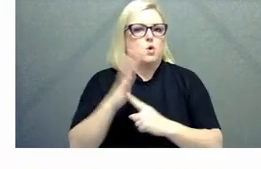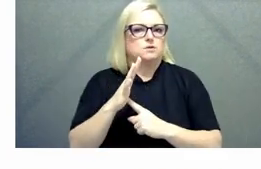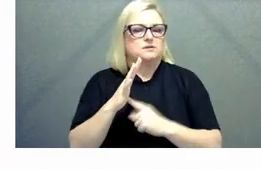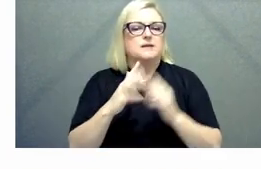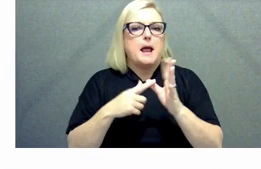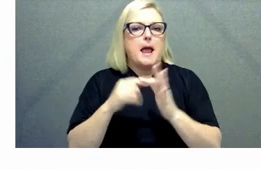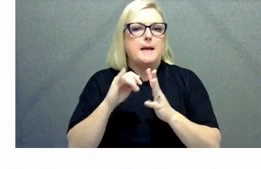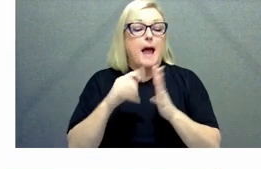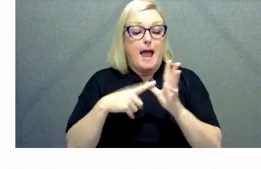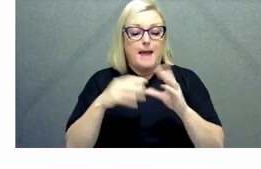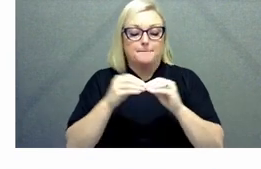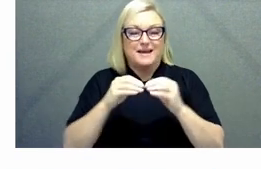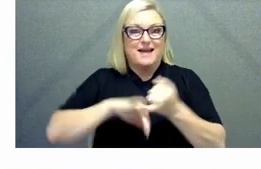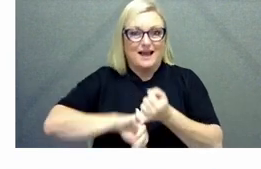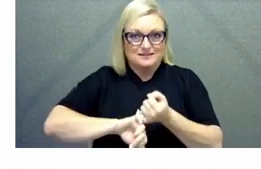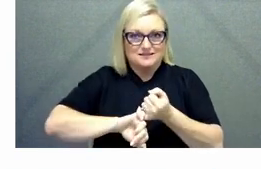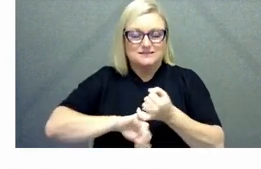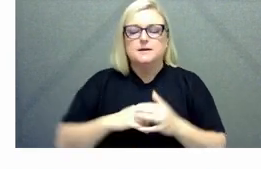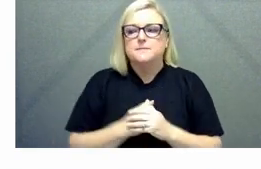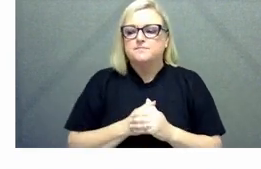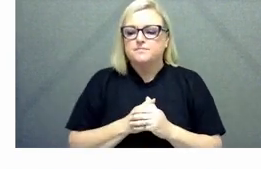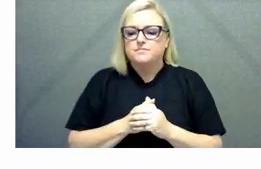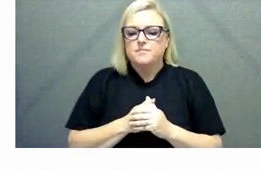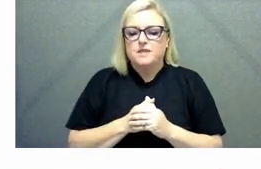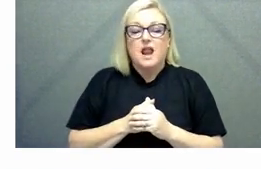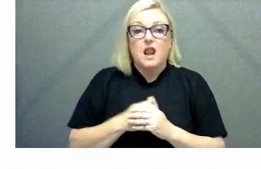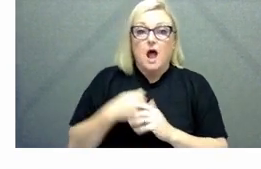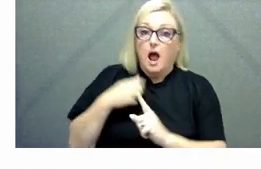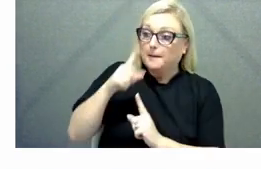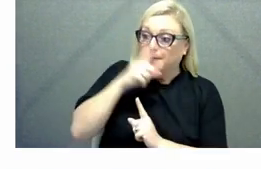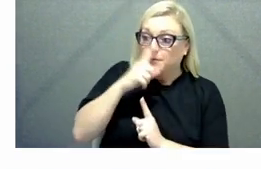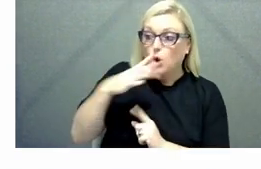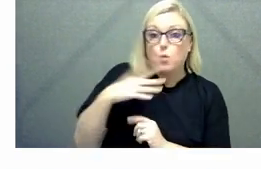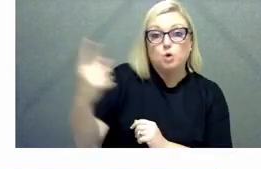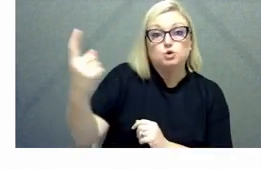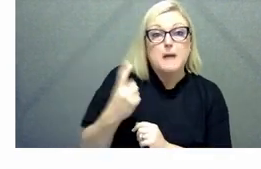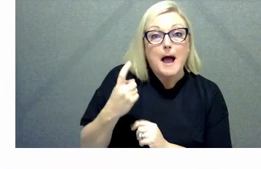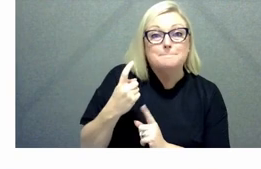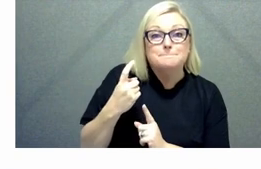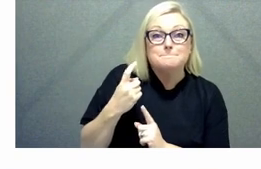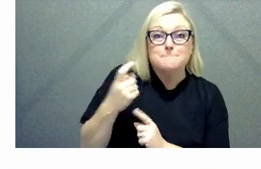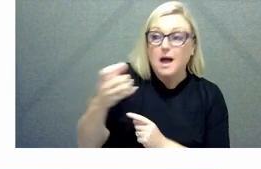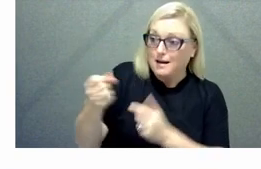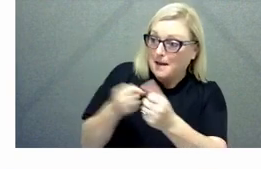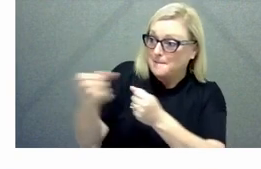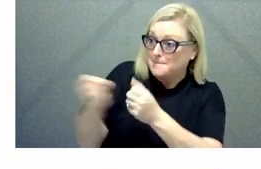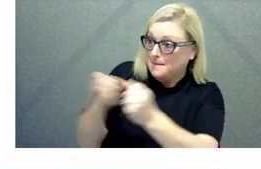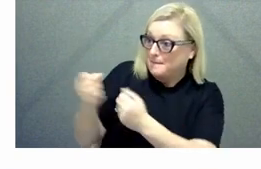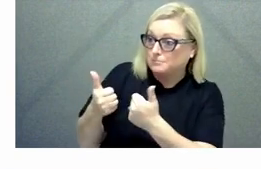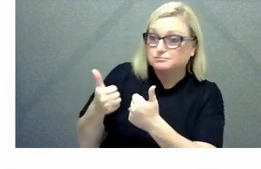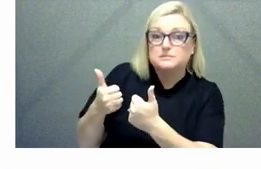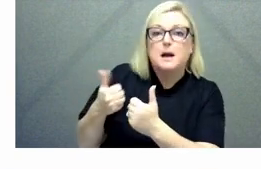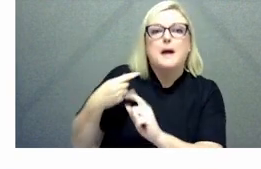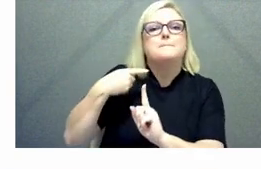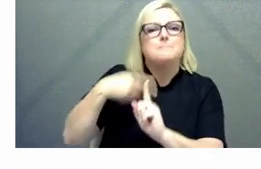and um accept secondes into the abs as well as i have a number of outposted